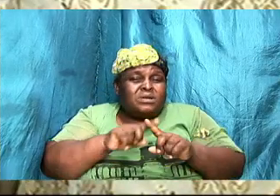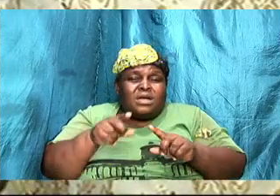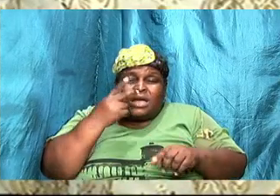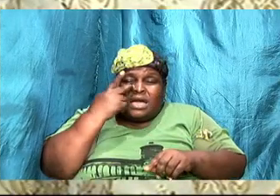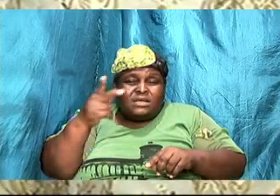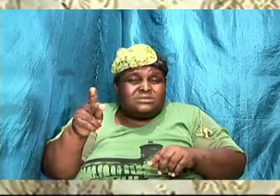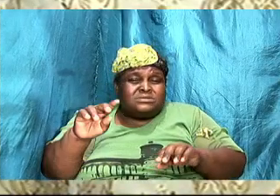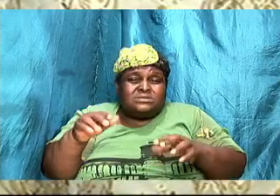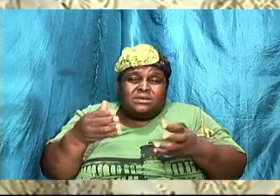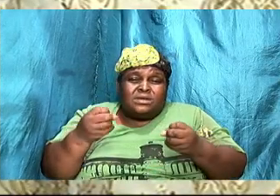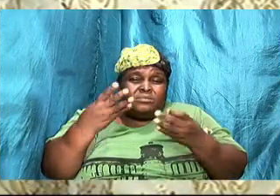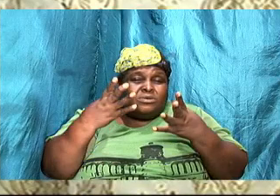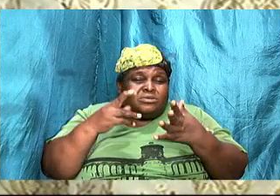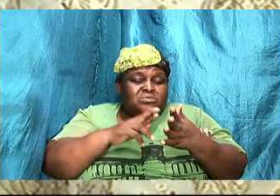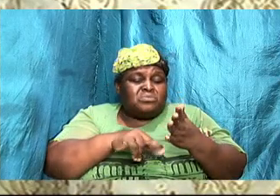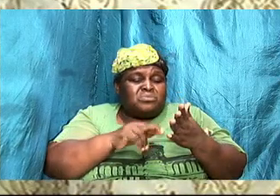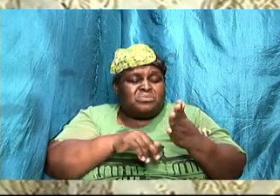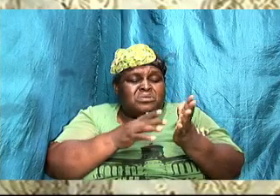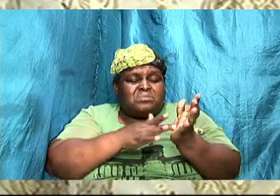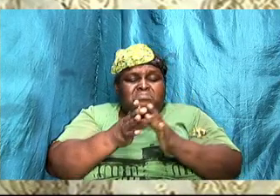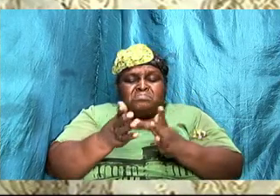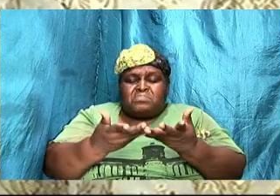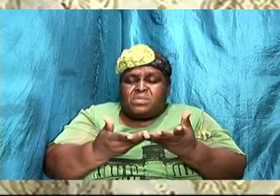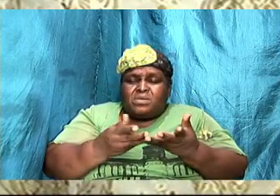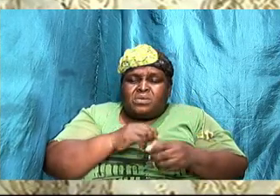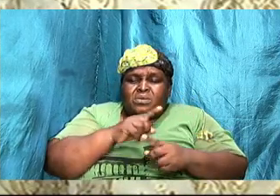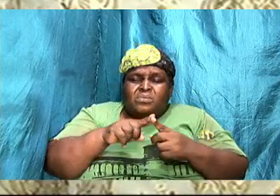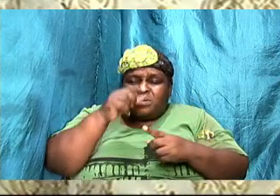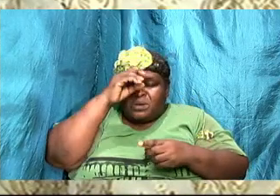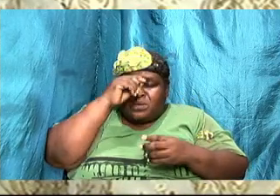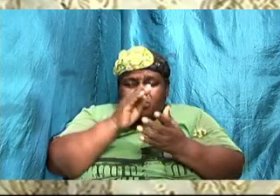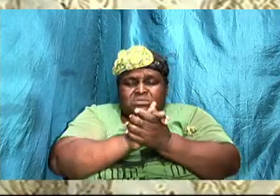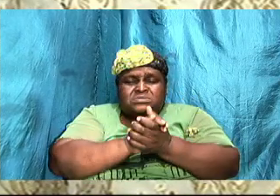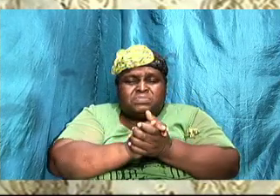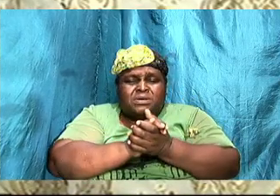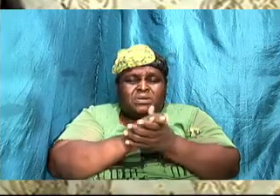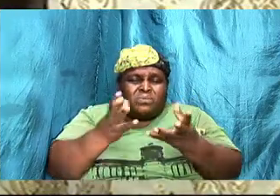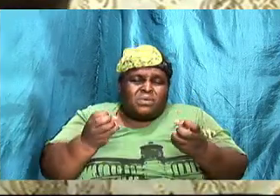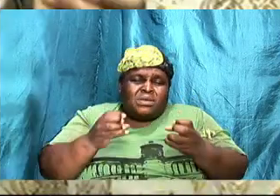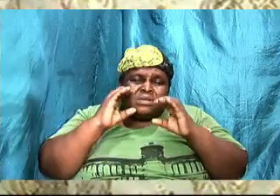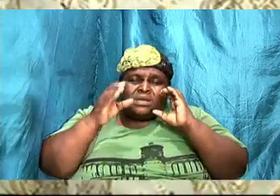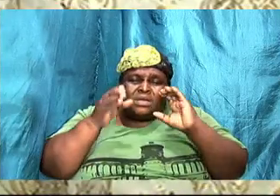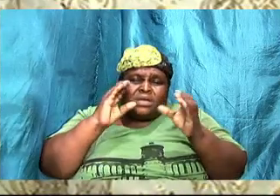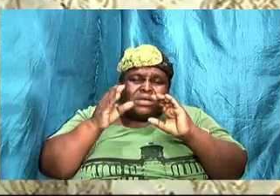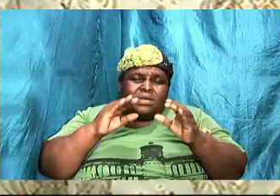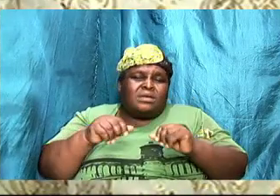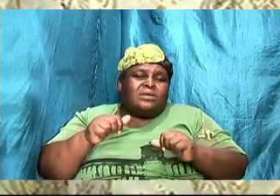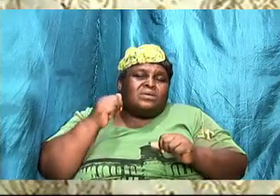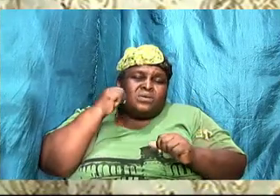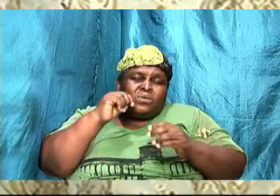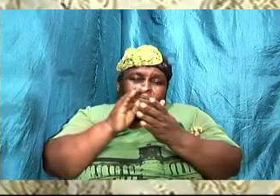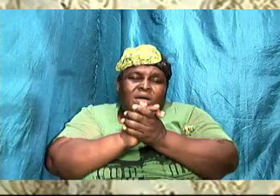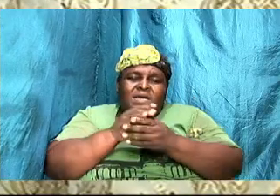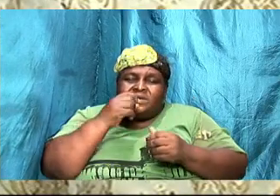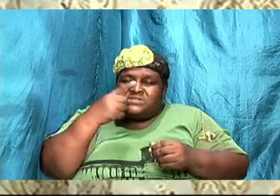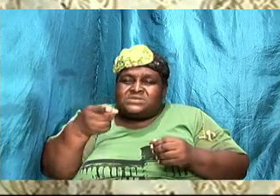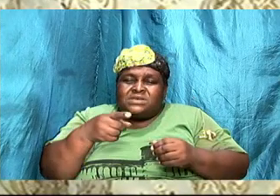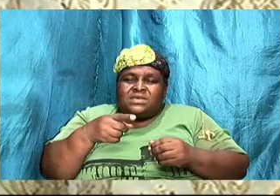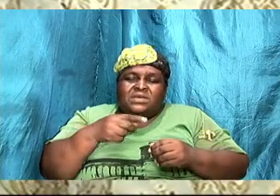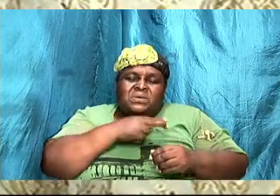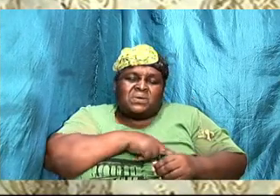and when the husband want to have a conversation, the wife says, only talk to me later, I am reading the Bible.